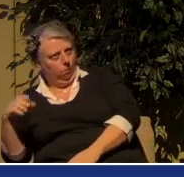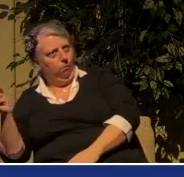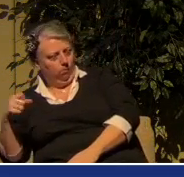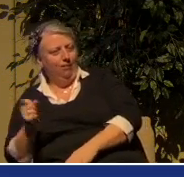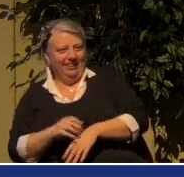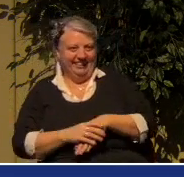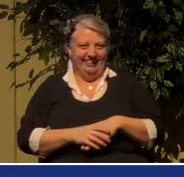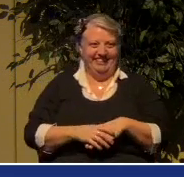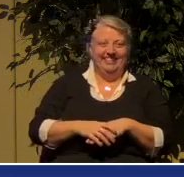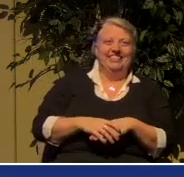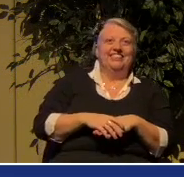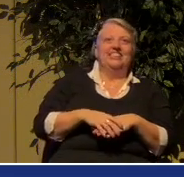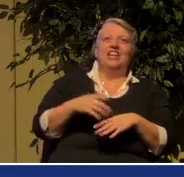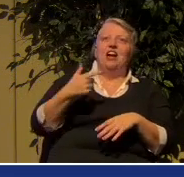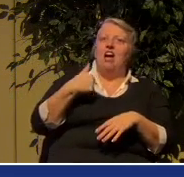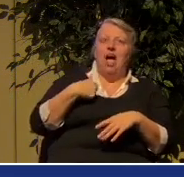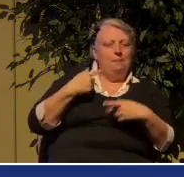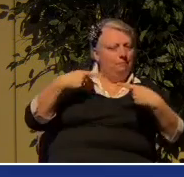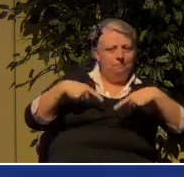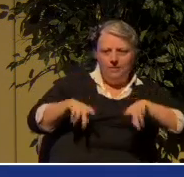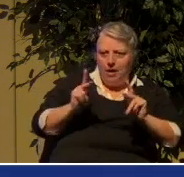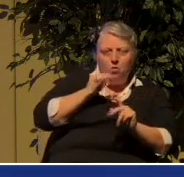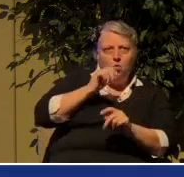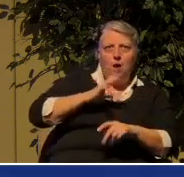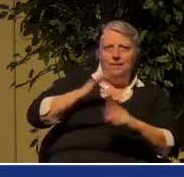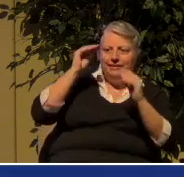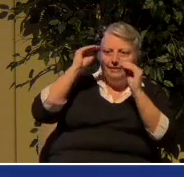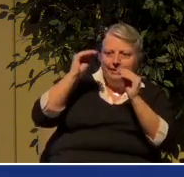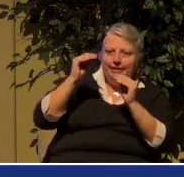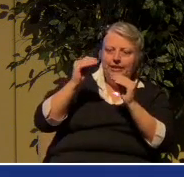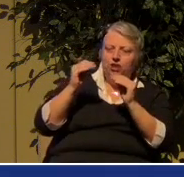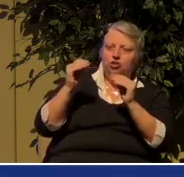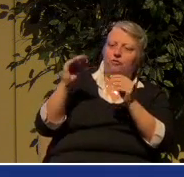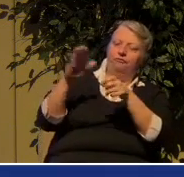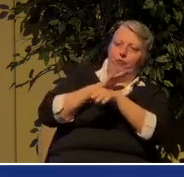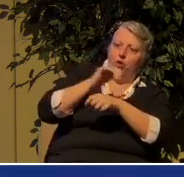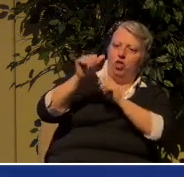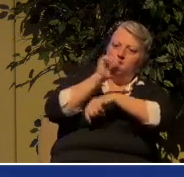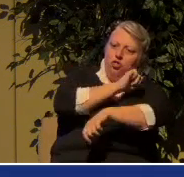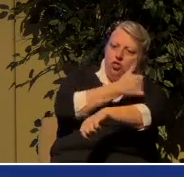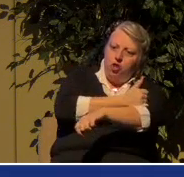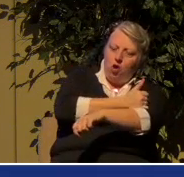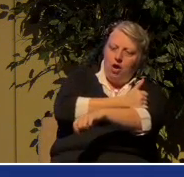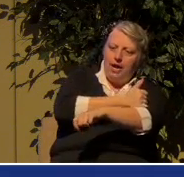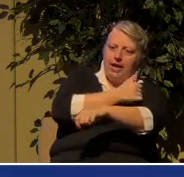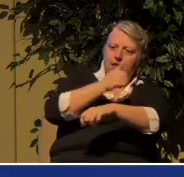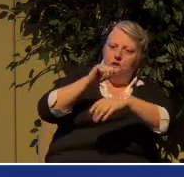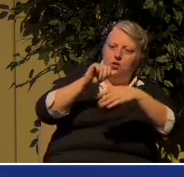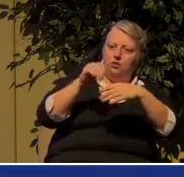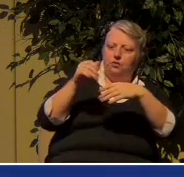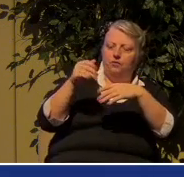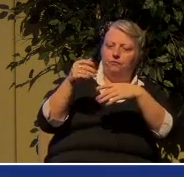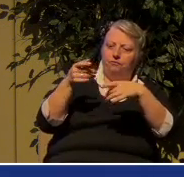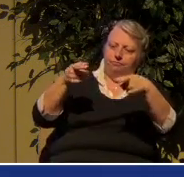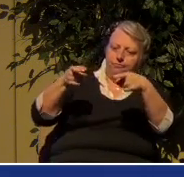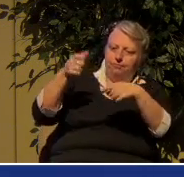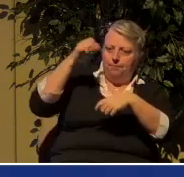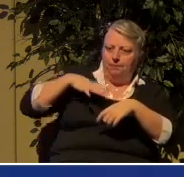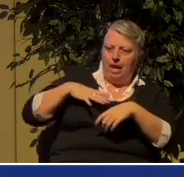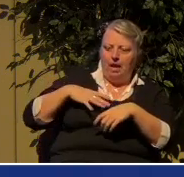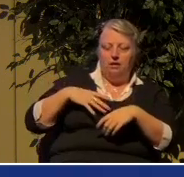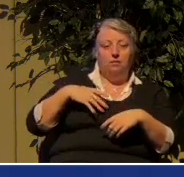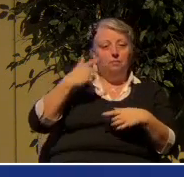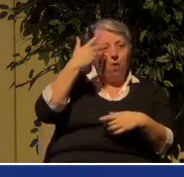not permit a woman to teach or to have authority over a man. She must be silent, for Adam was formed first, then